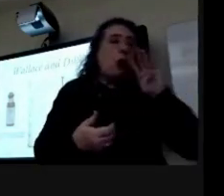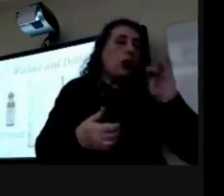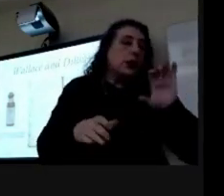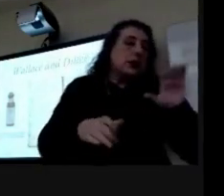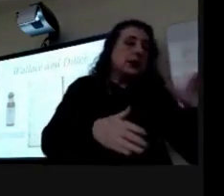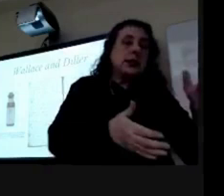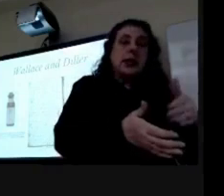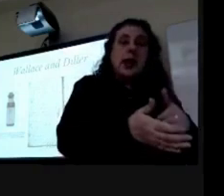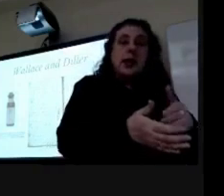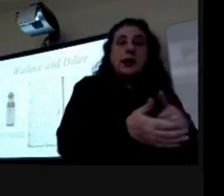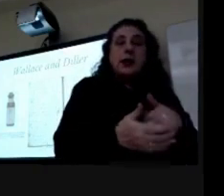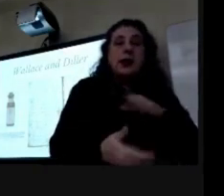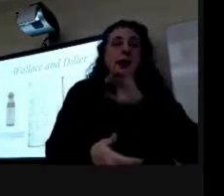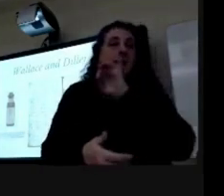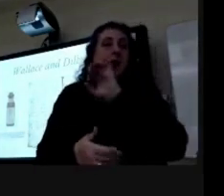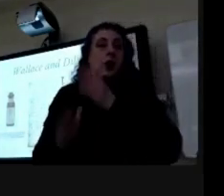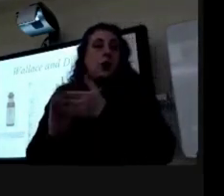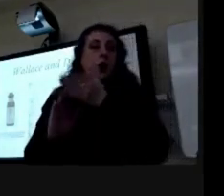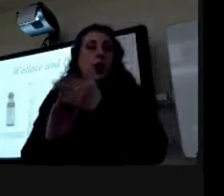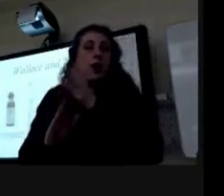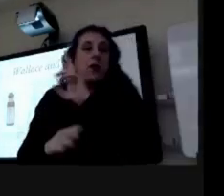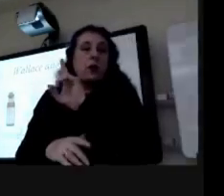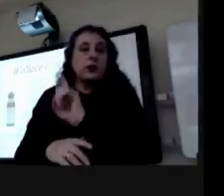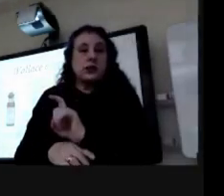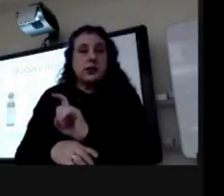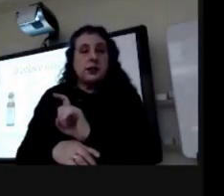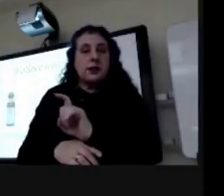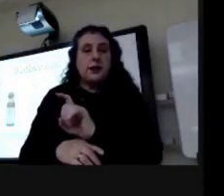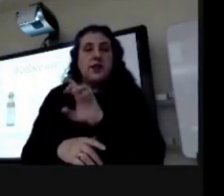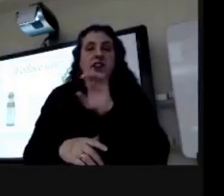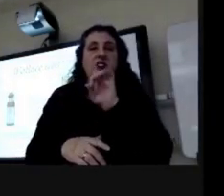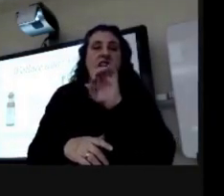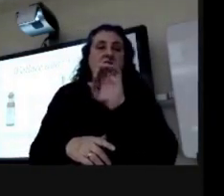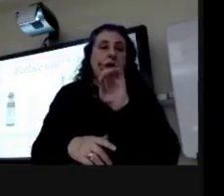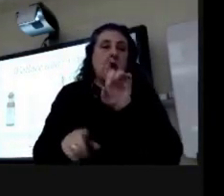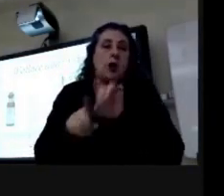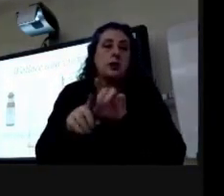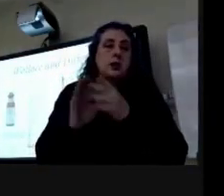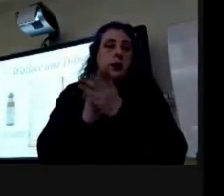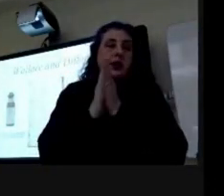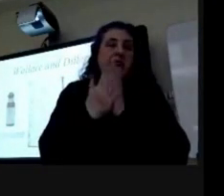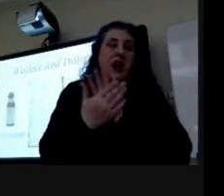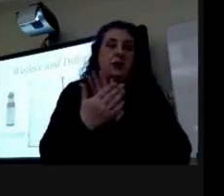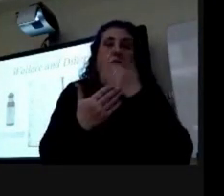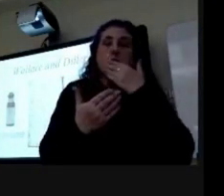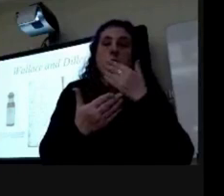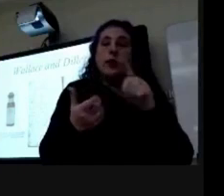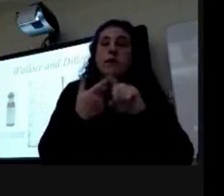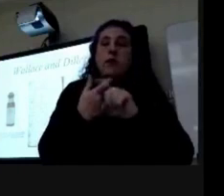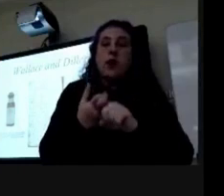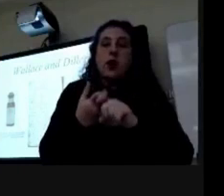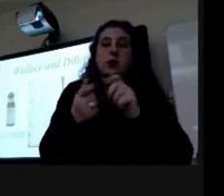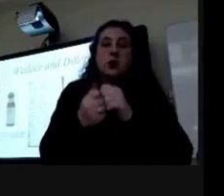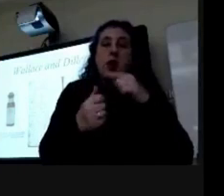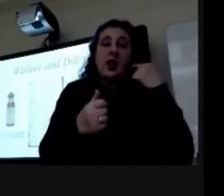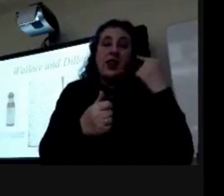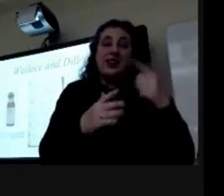and dillard would run the pharmacy and dillard also became good friends with lincoln at first